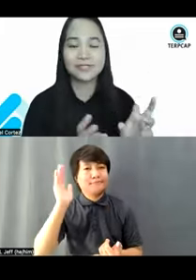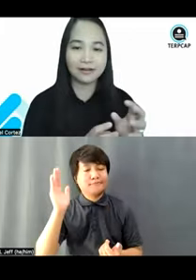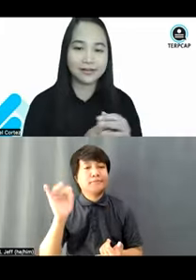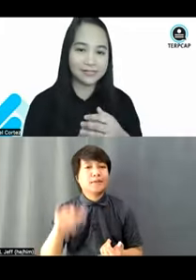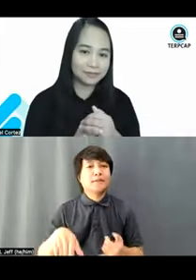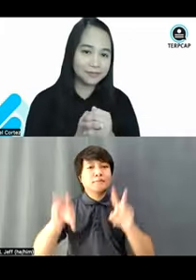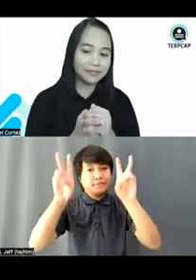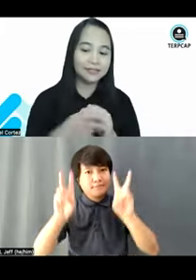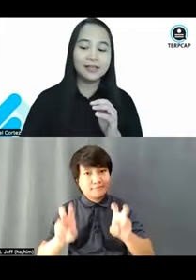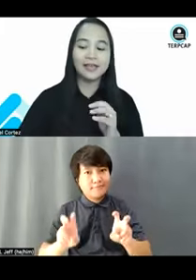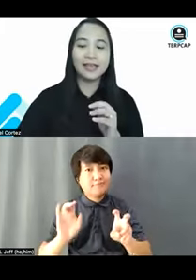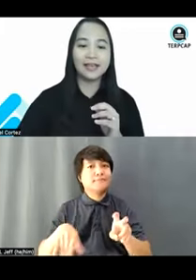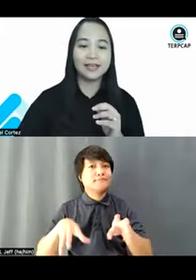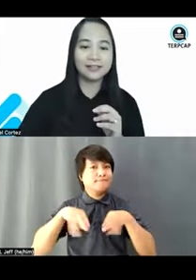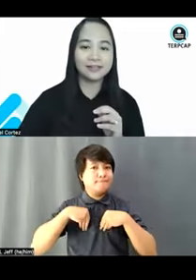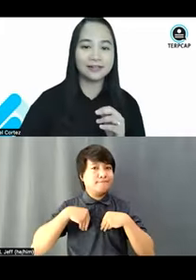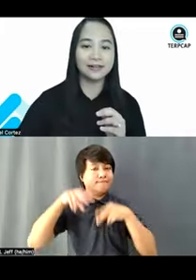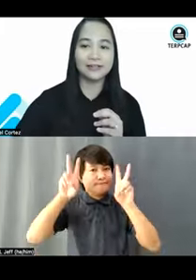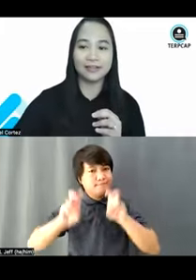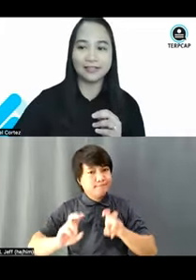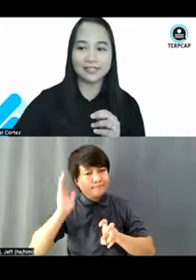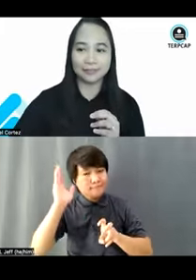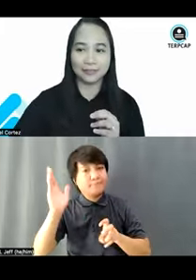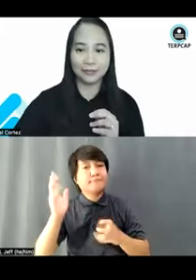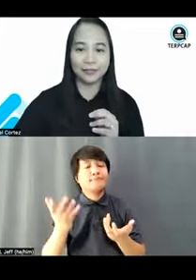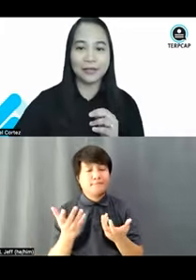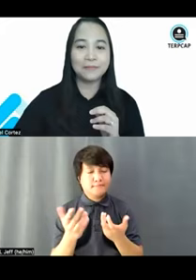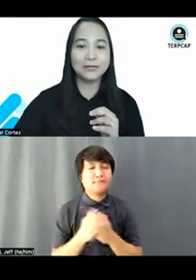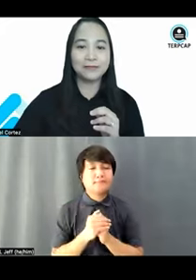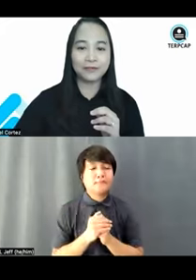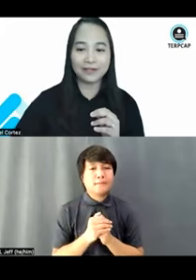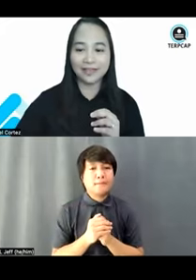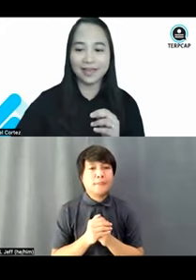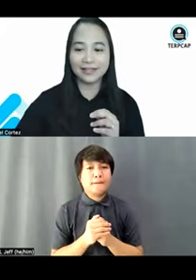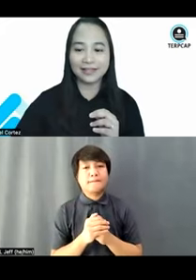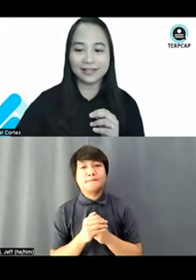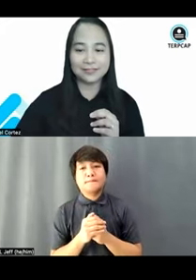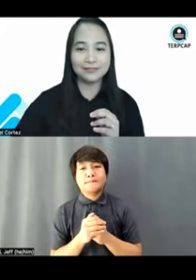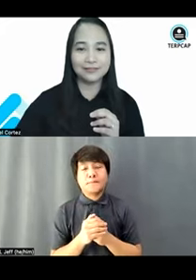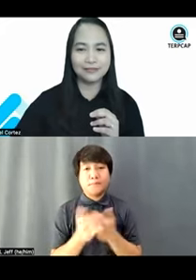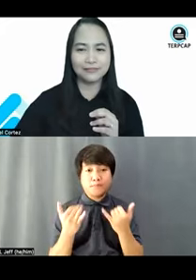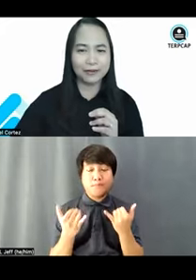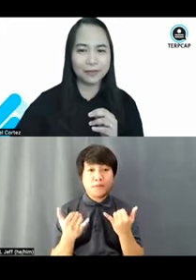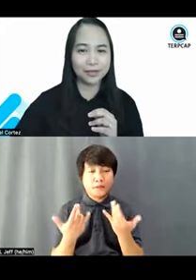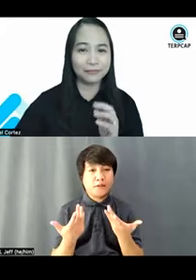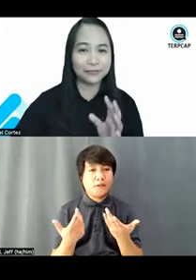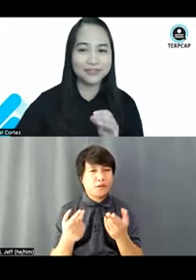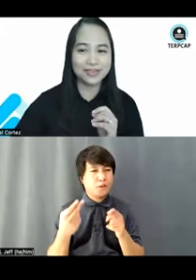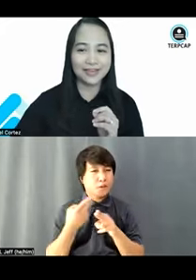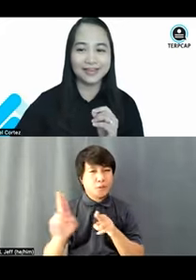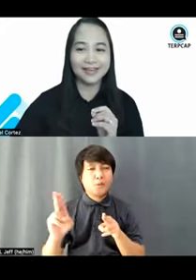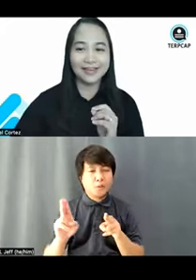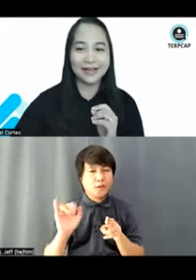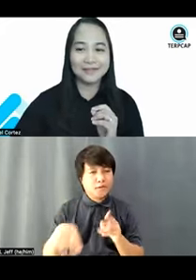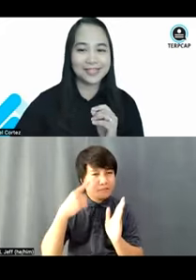terms that are acceptable and that are not acceptable. But before that, I'd like to do a very quick room